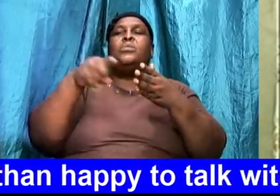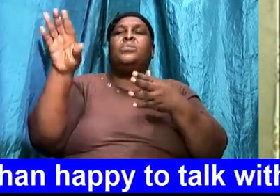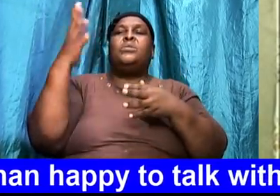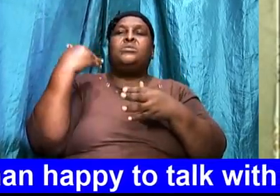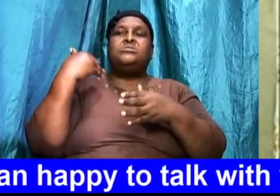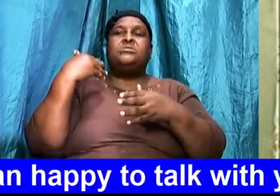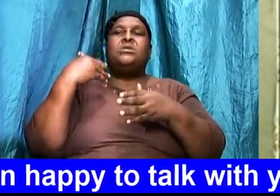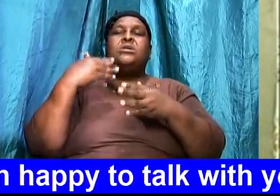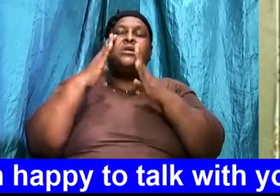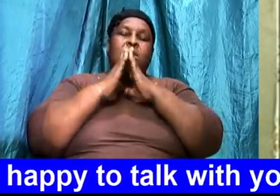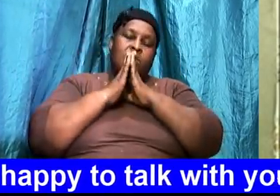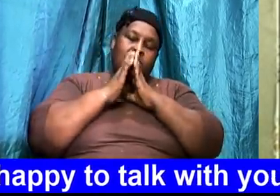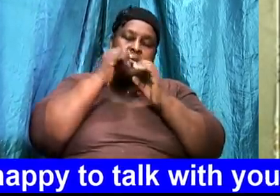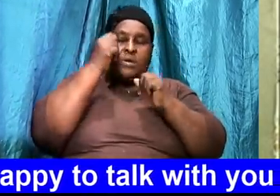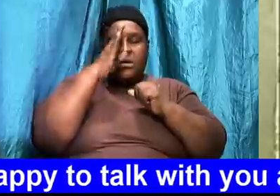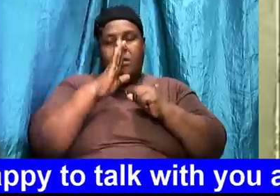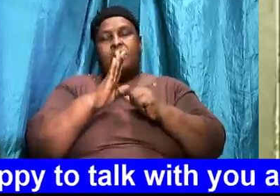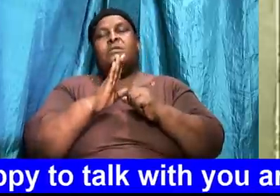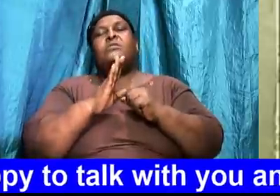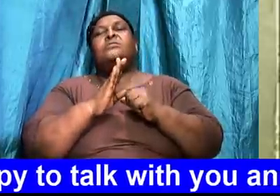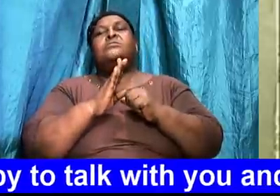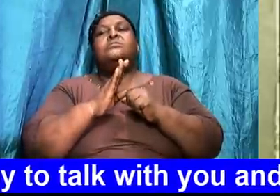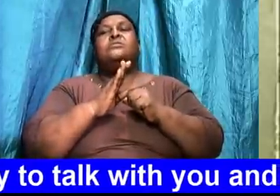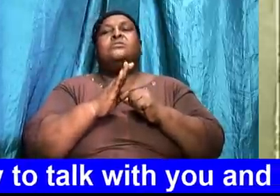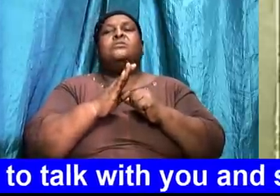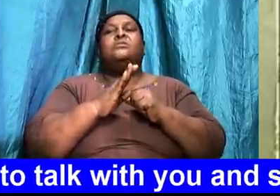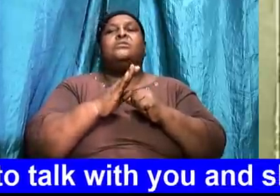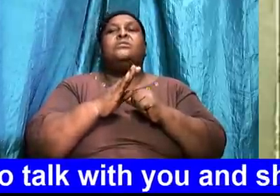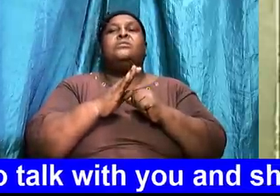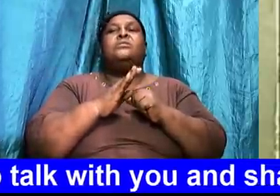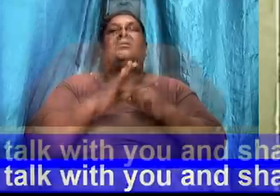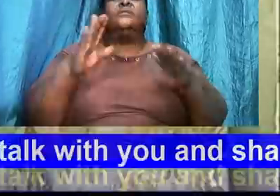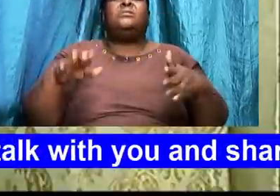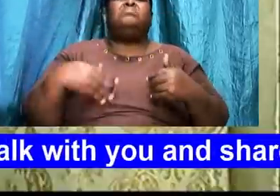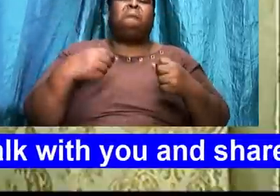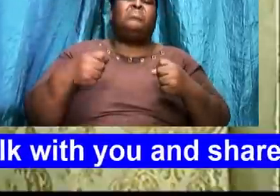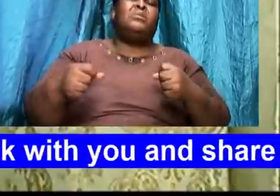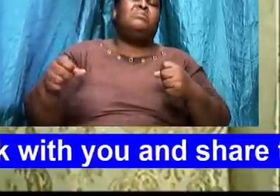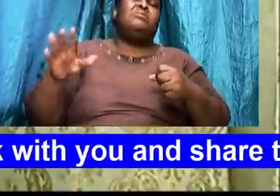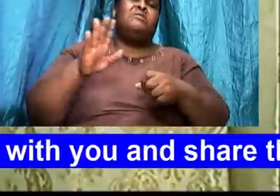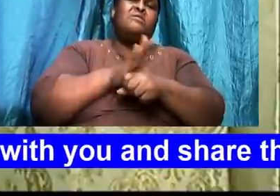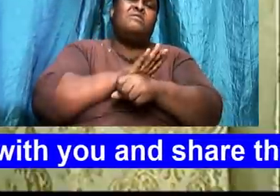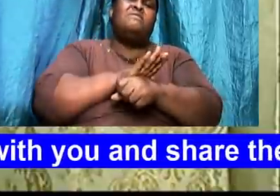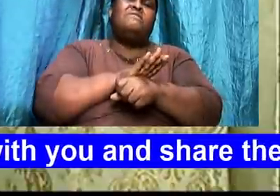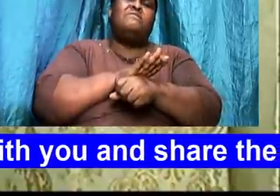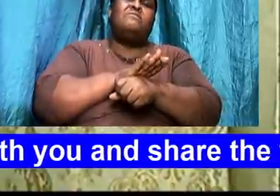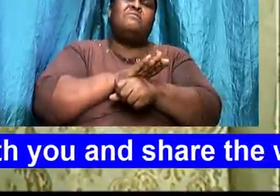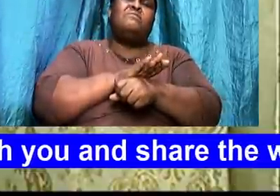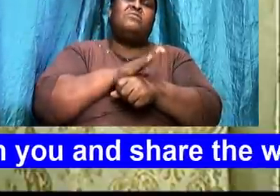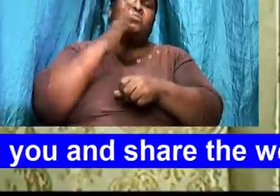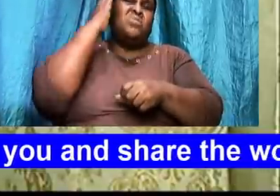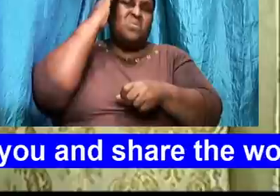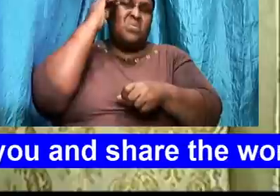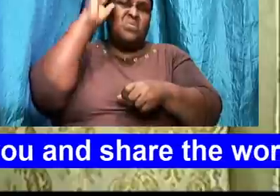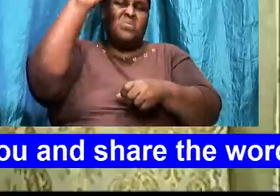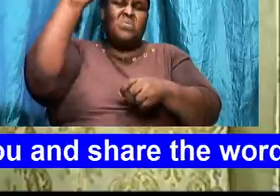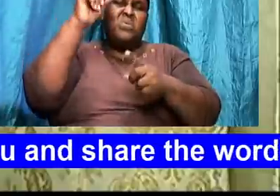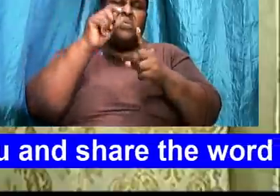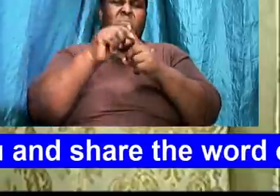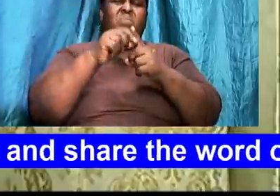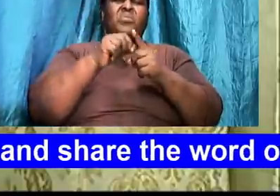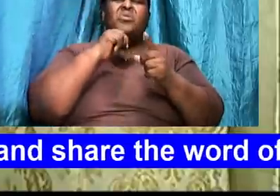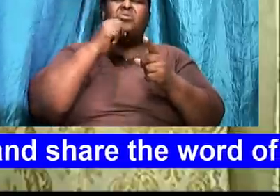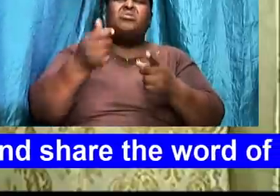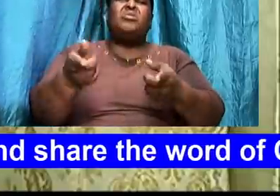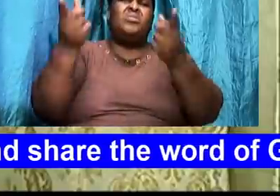And we pray God that. Life should have been impacted. We know God that your words will not return